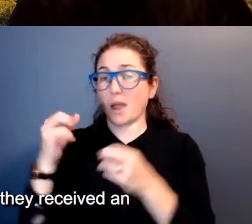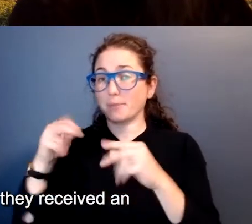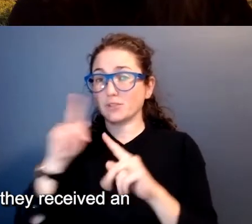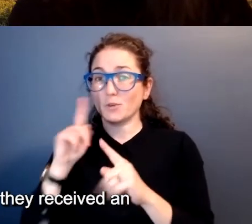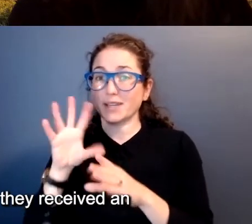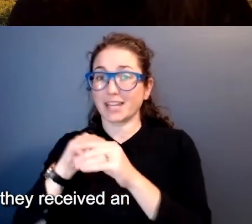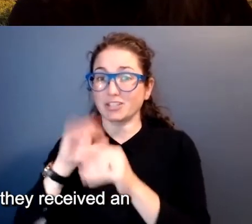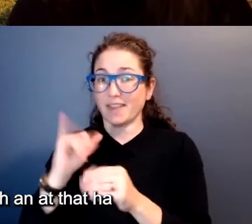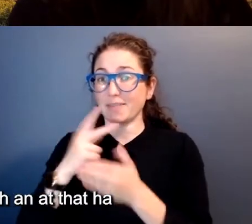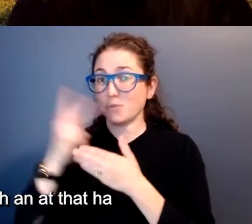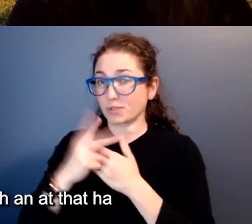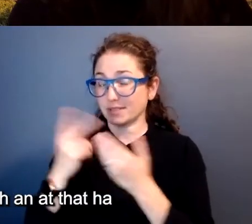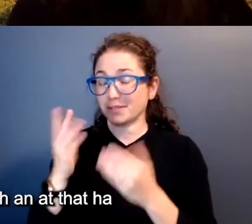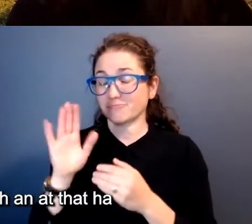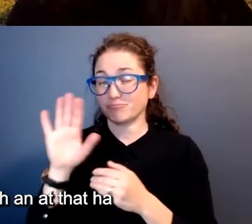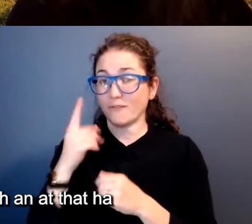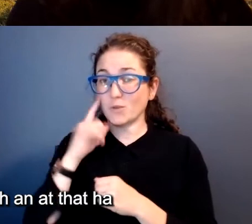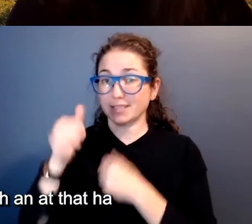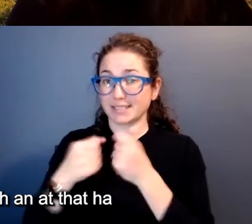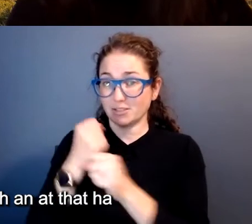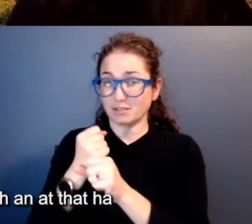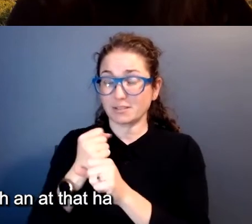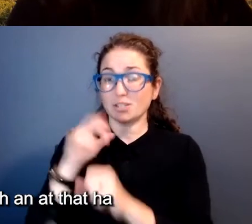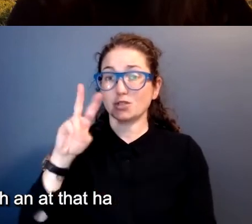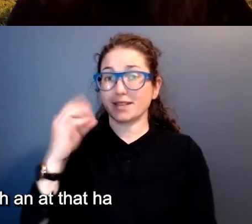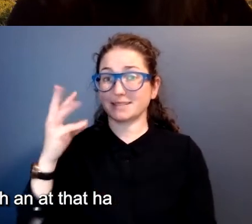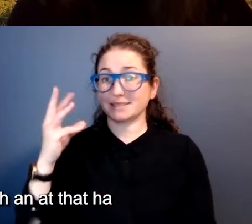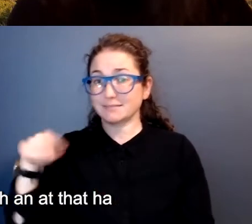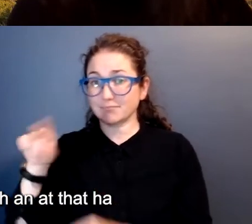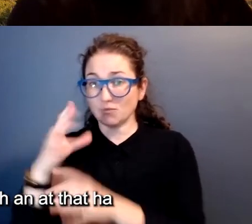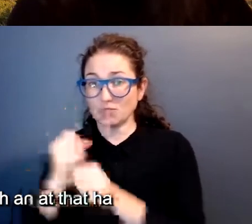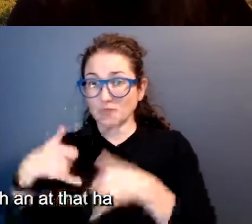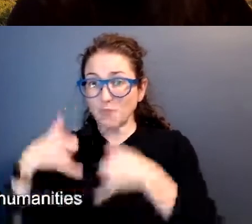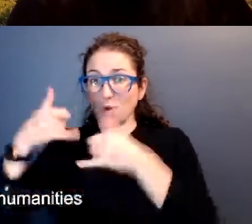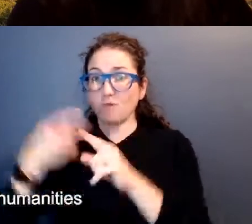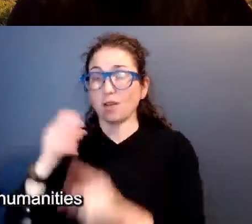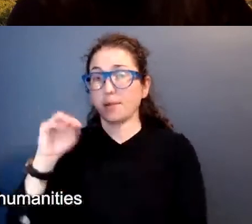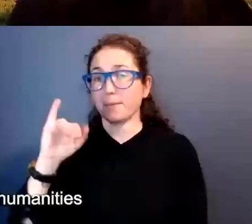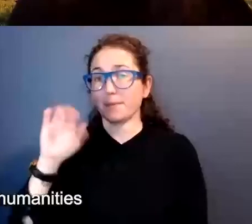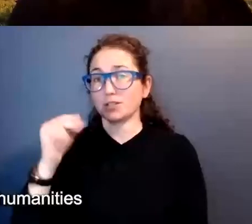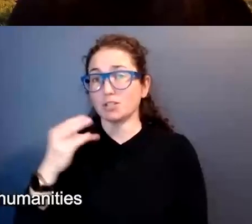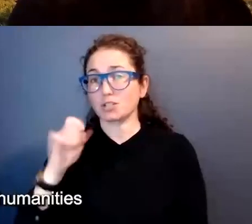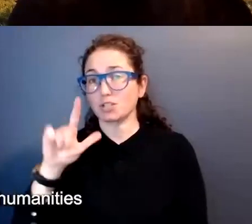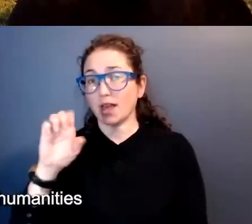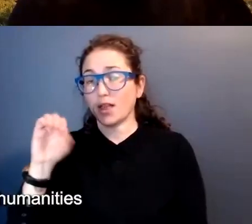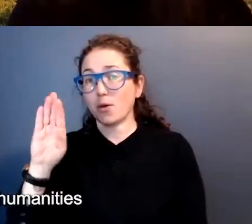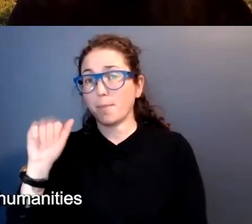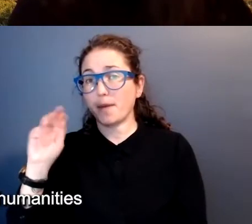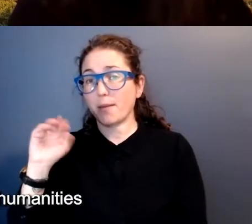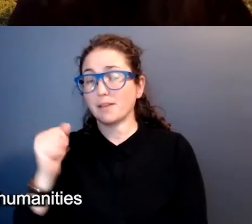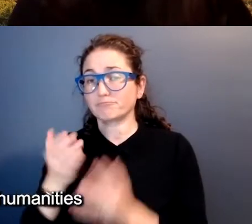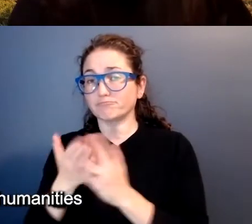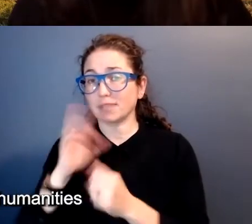years. They received an award in 2016 from Michelle Obama through the National Arts and